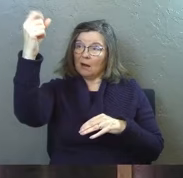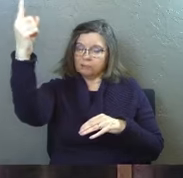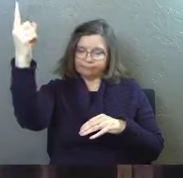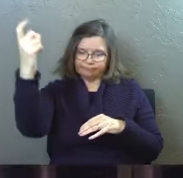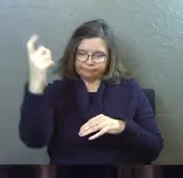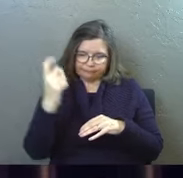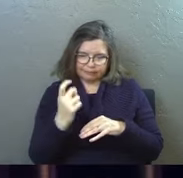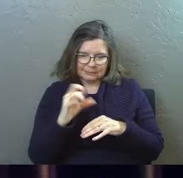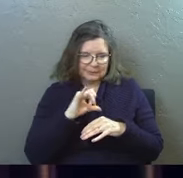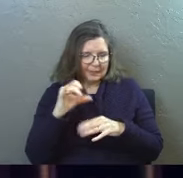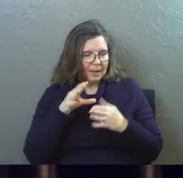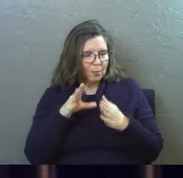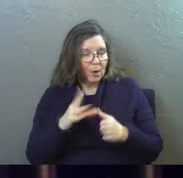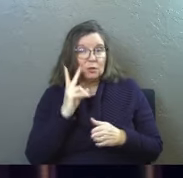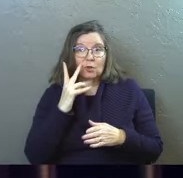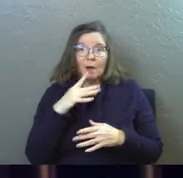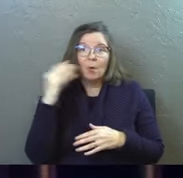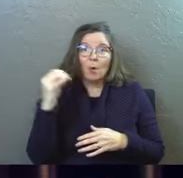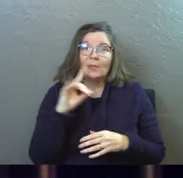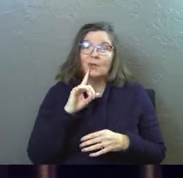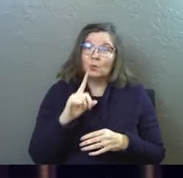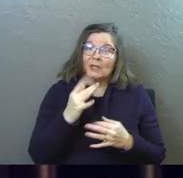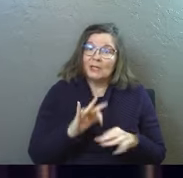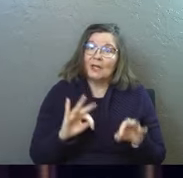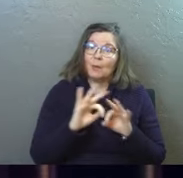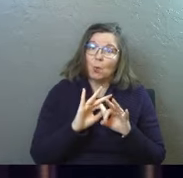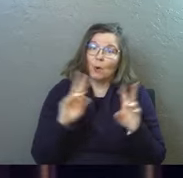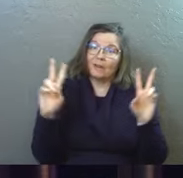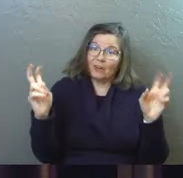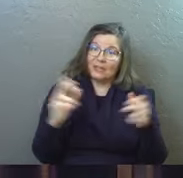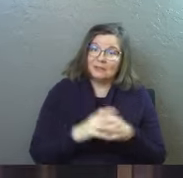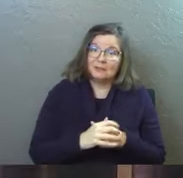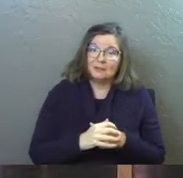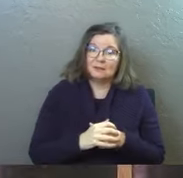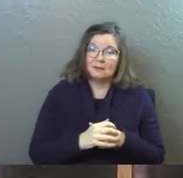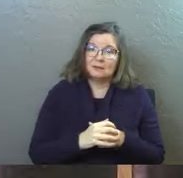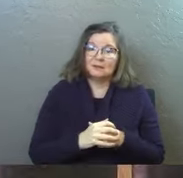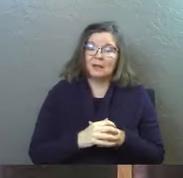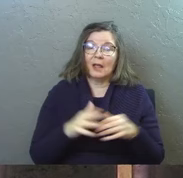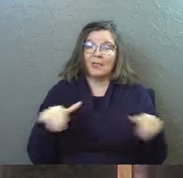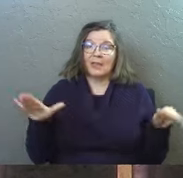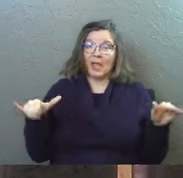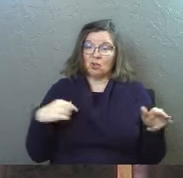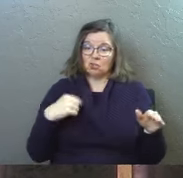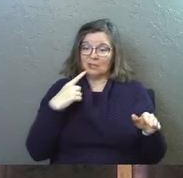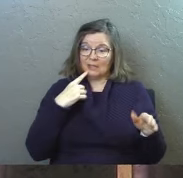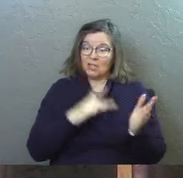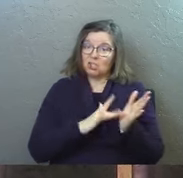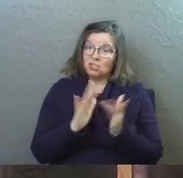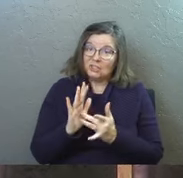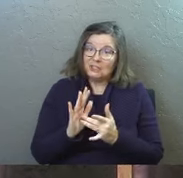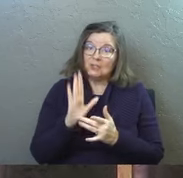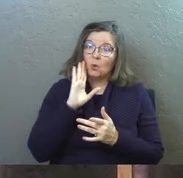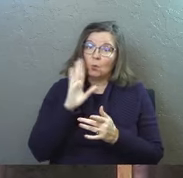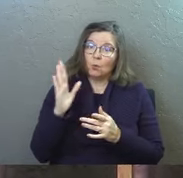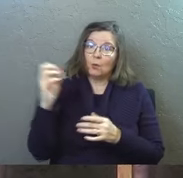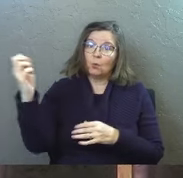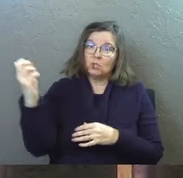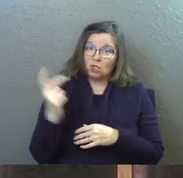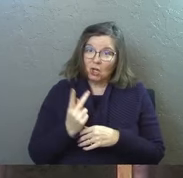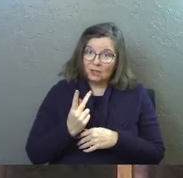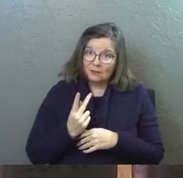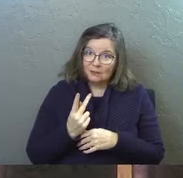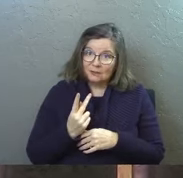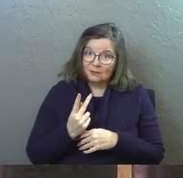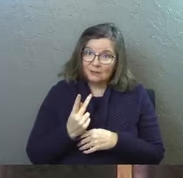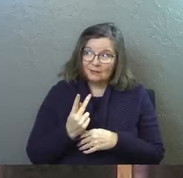you saw him go. In the same way you saw him go. That's a really important phrase. The angels are saying, Jesus is going to return.